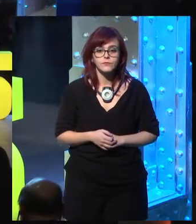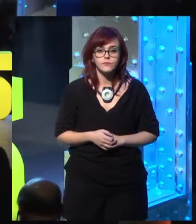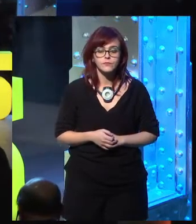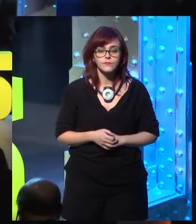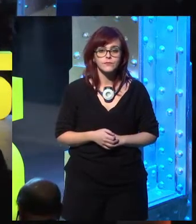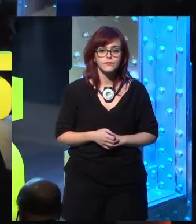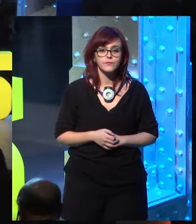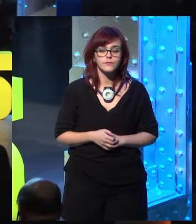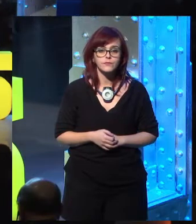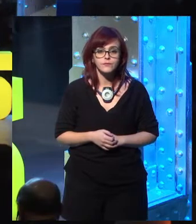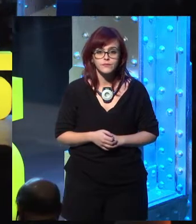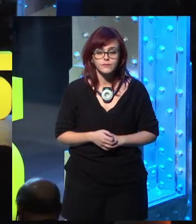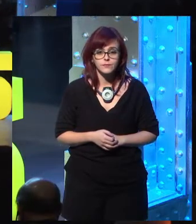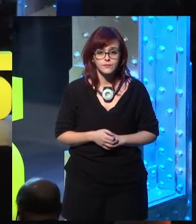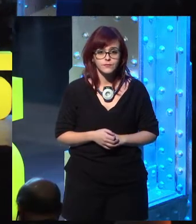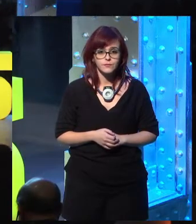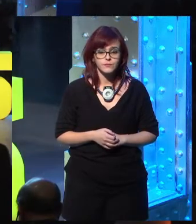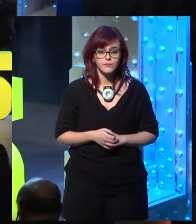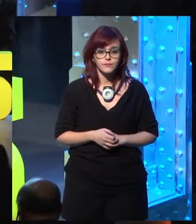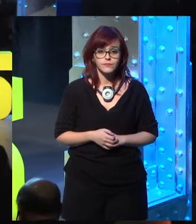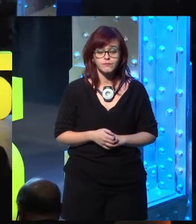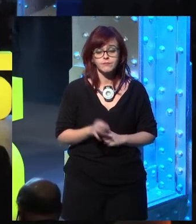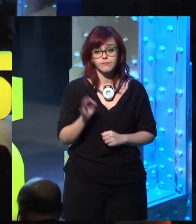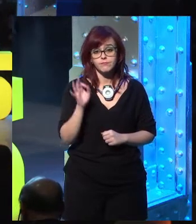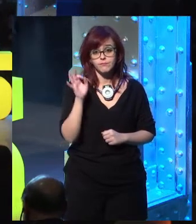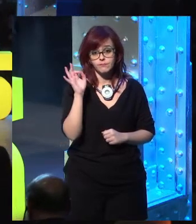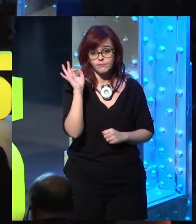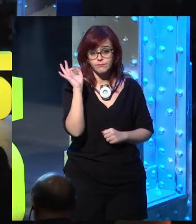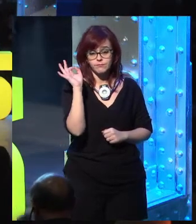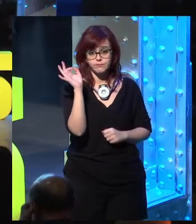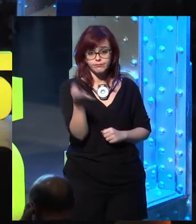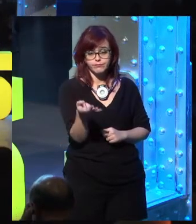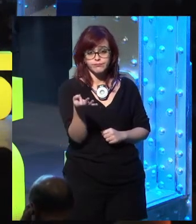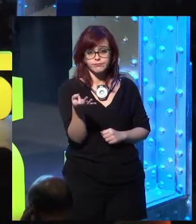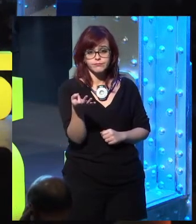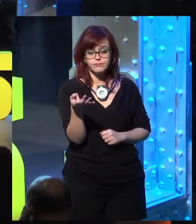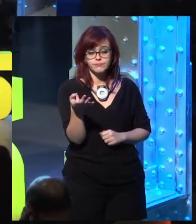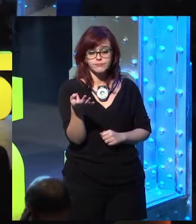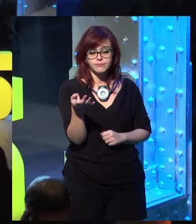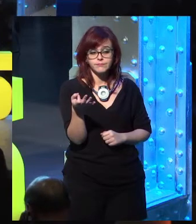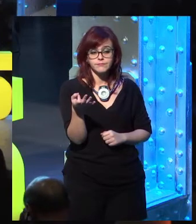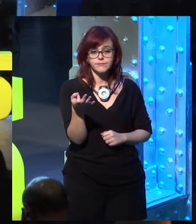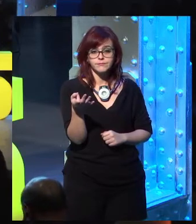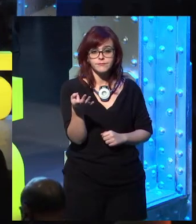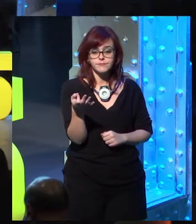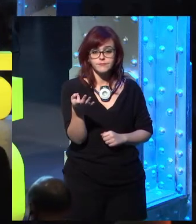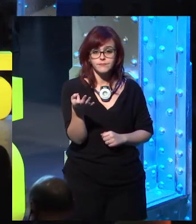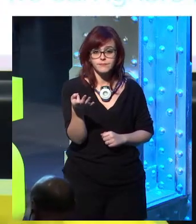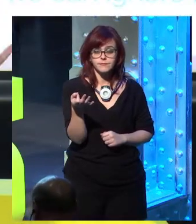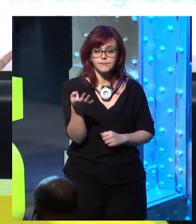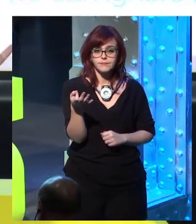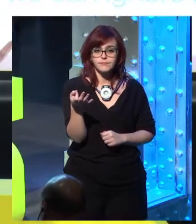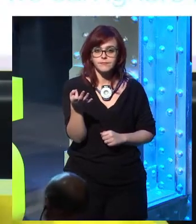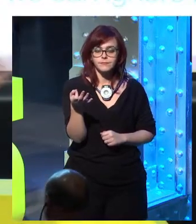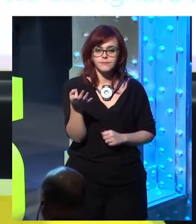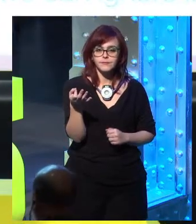and 1989 as they do today. They read just like today. It's really amazing to find things that are so